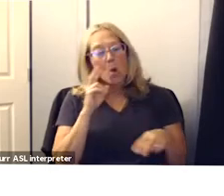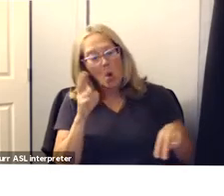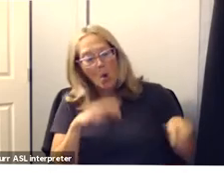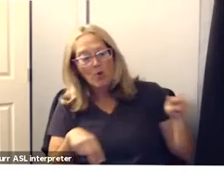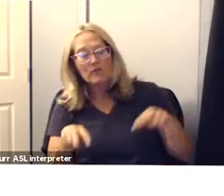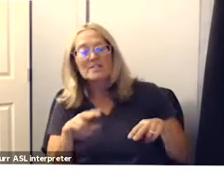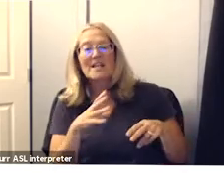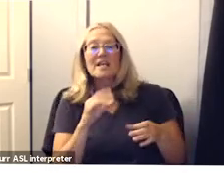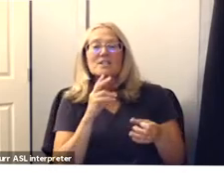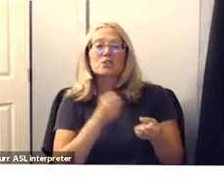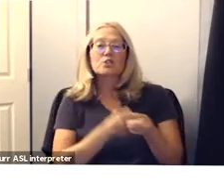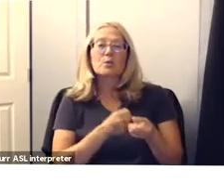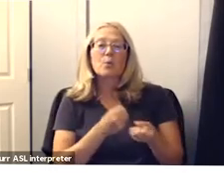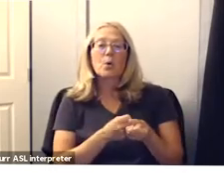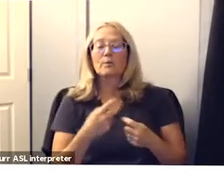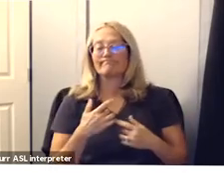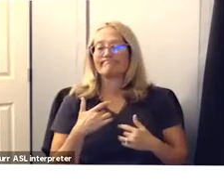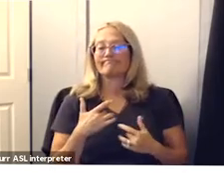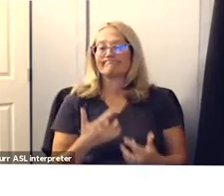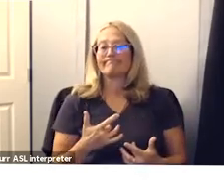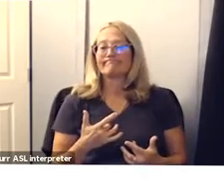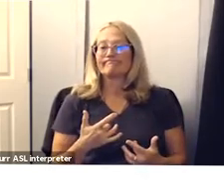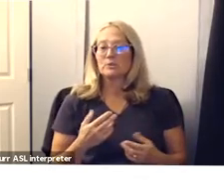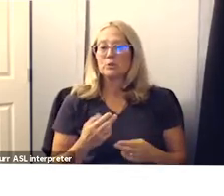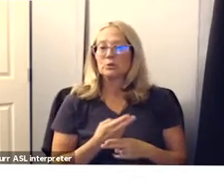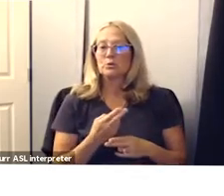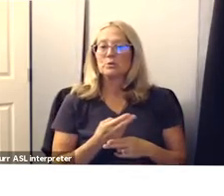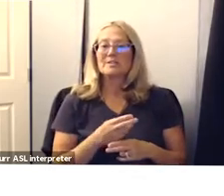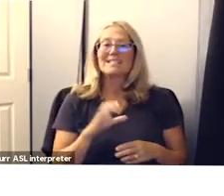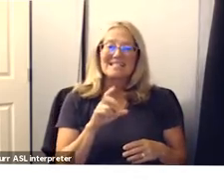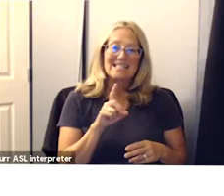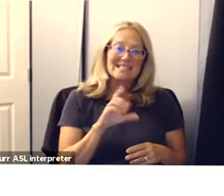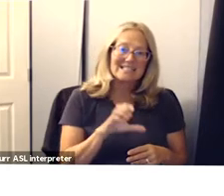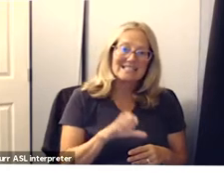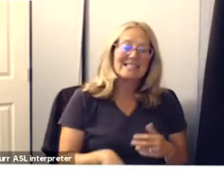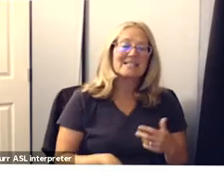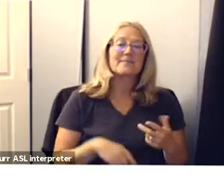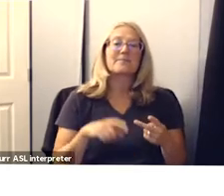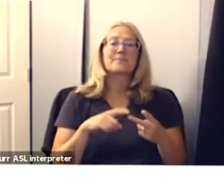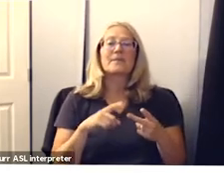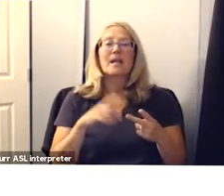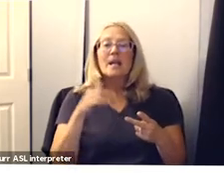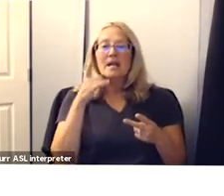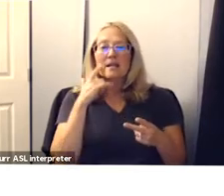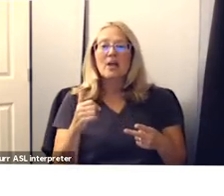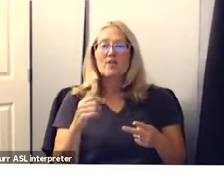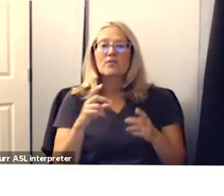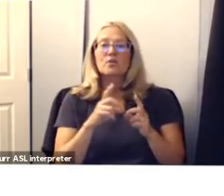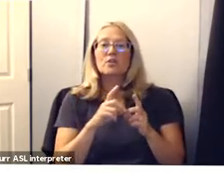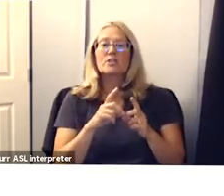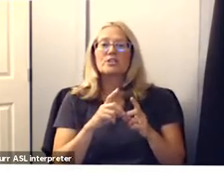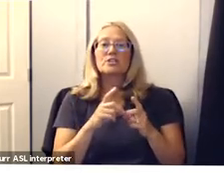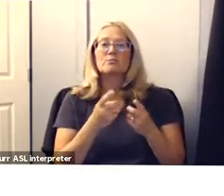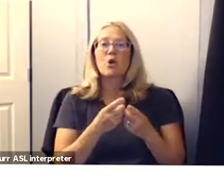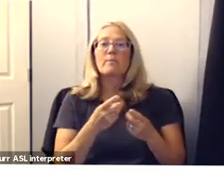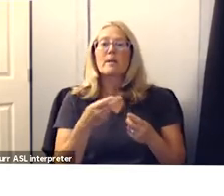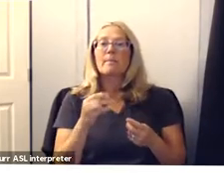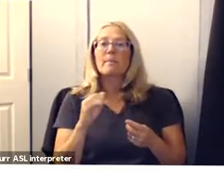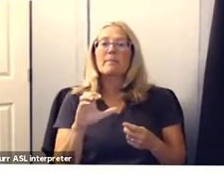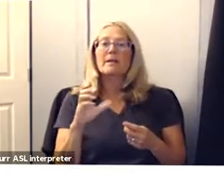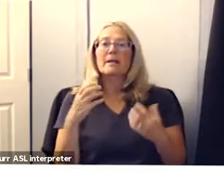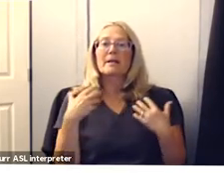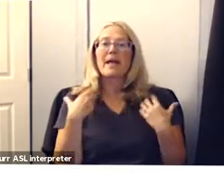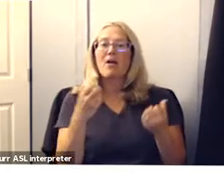which is the um cdc the california department of public health and the santa barbara public health department